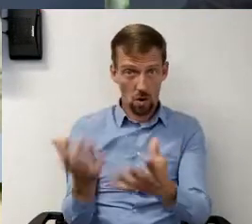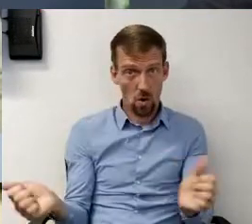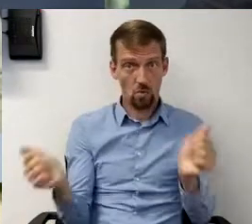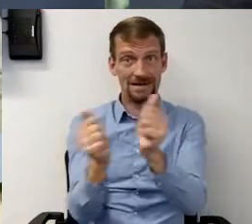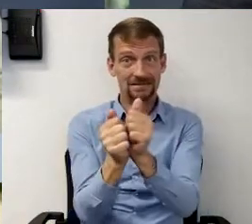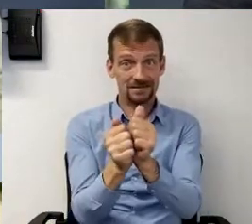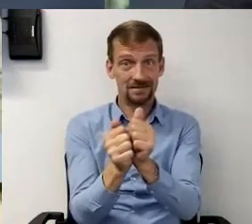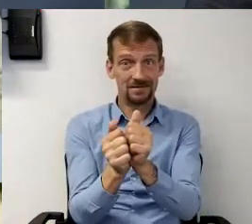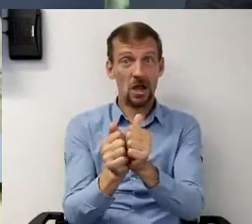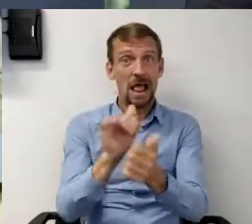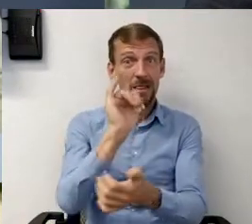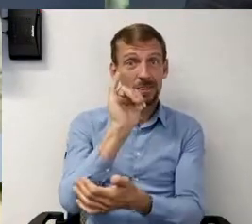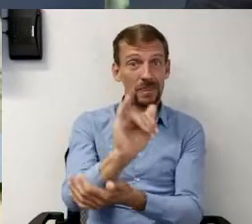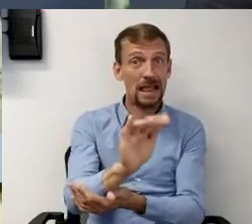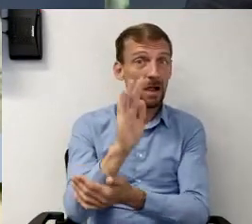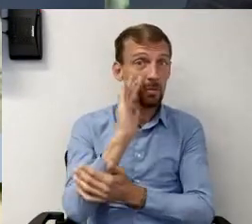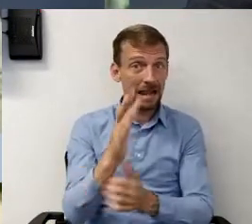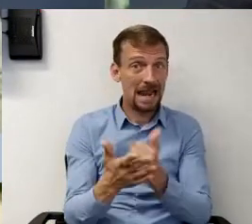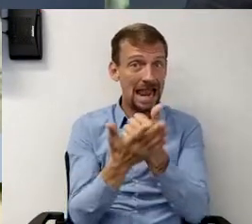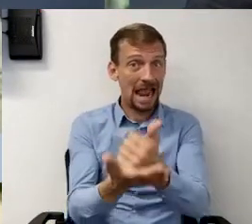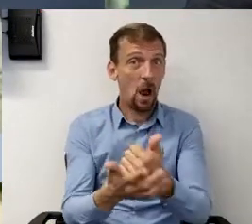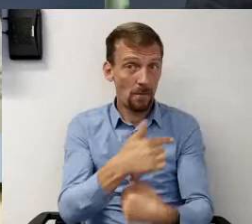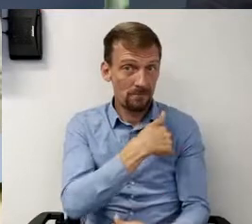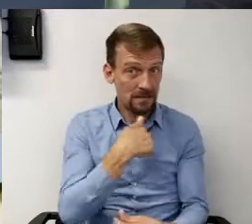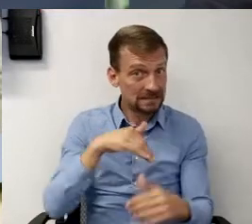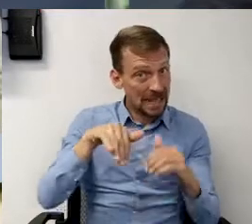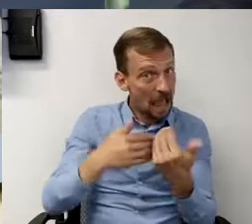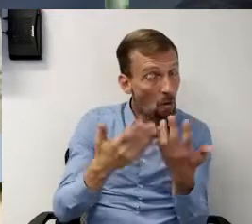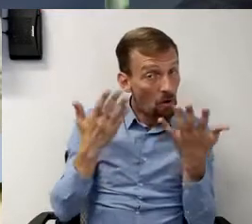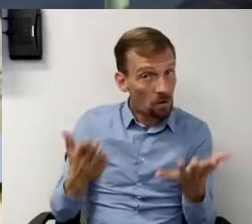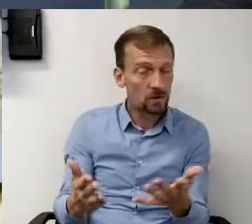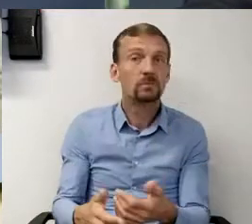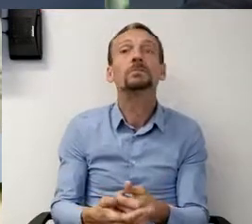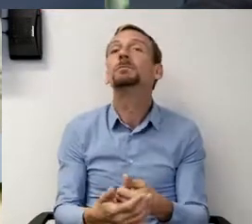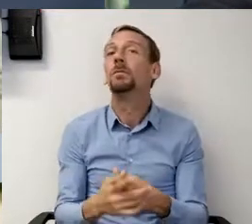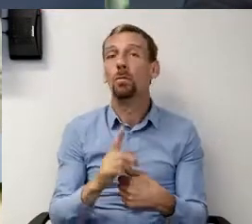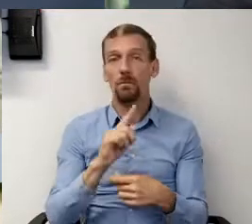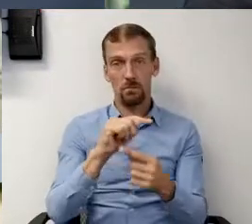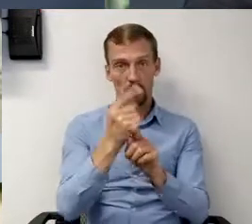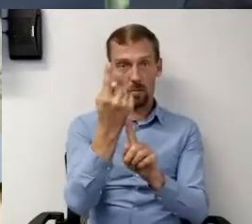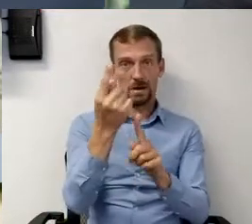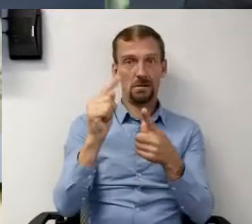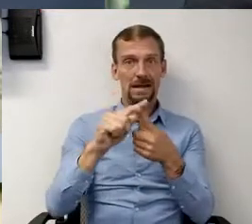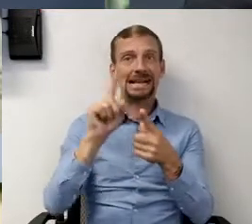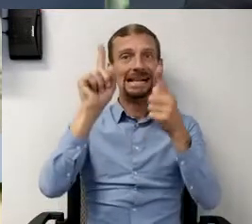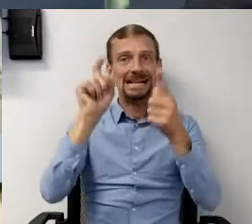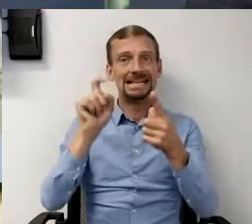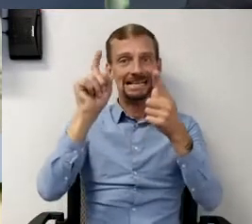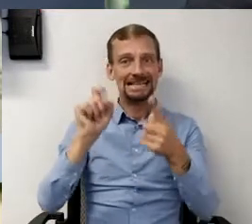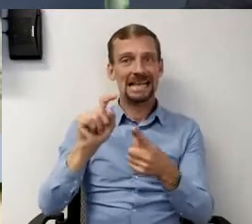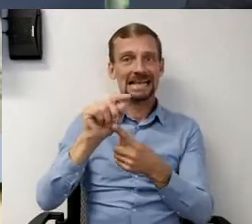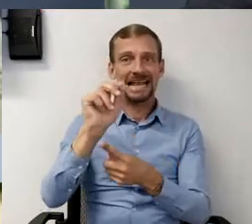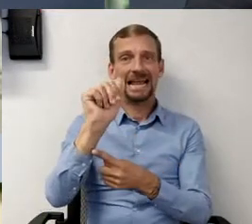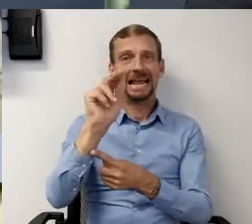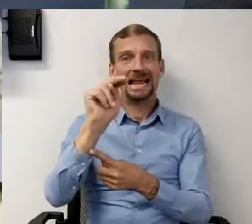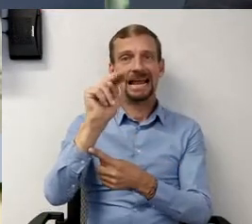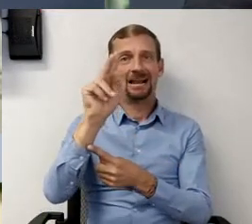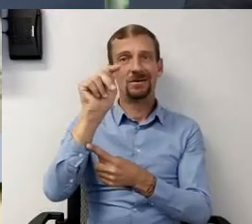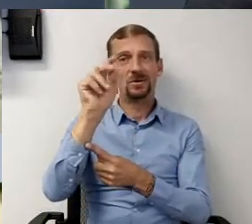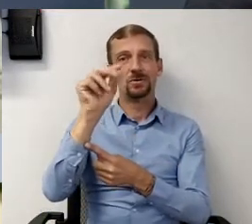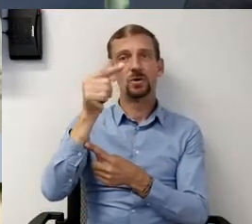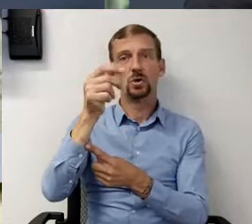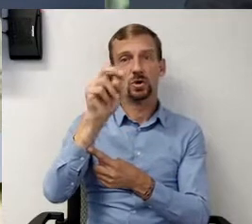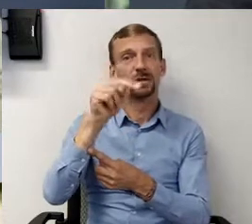game changing about this, number one, it tests the antigen. So it's testing for the presence